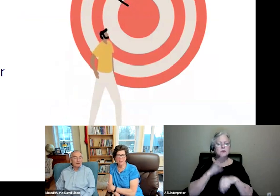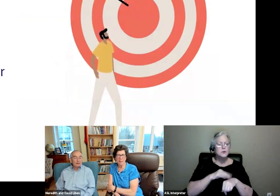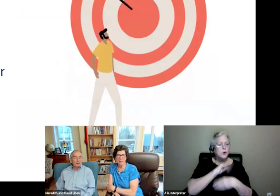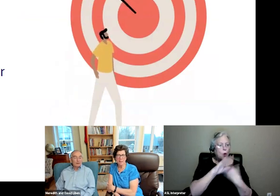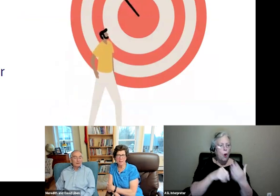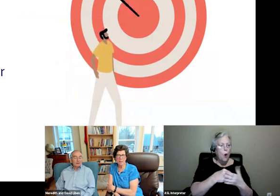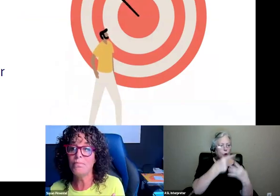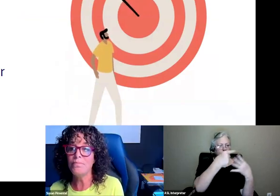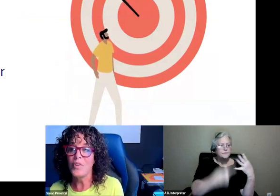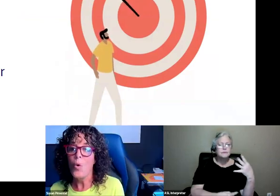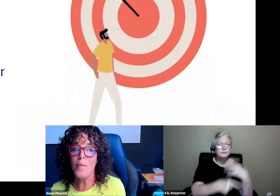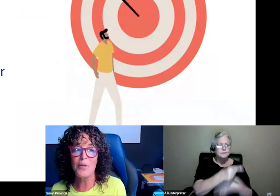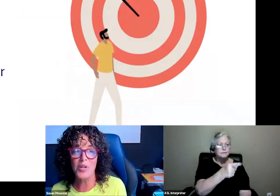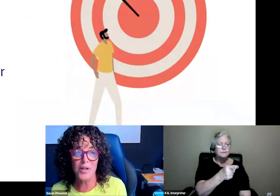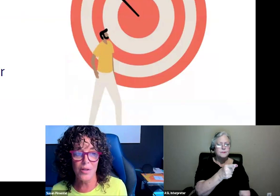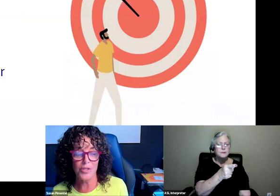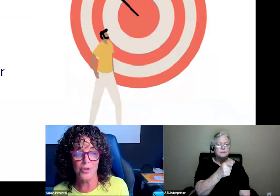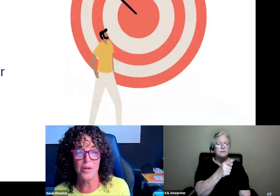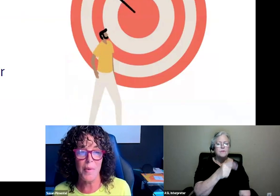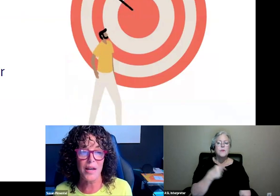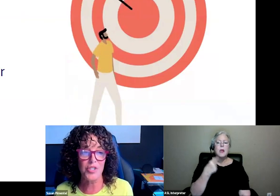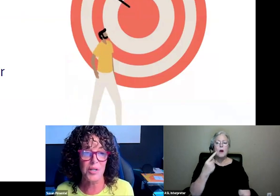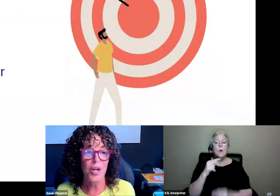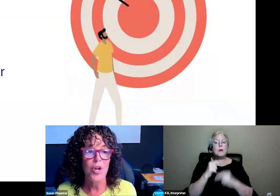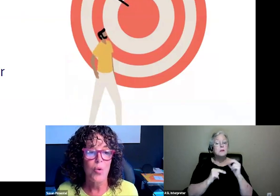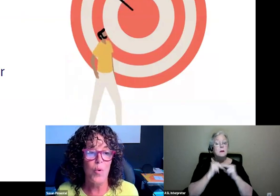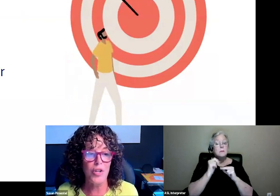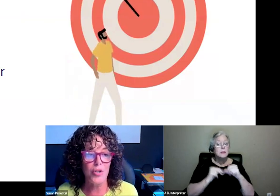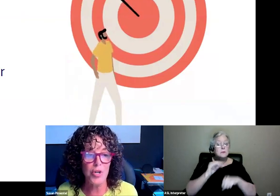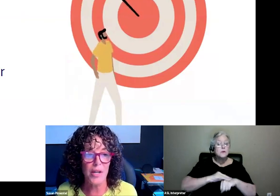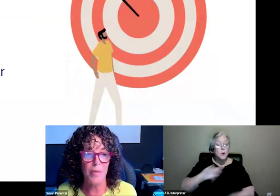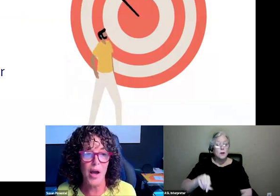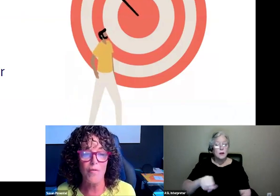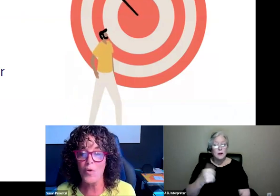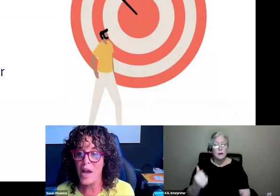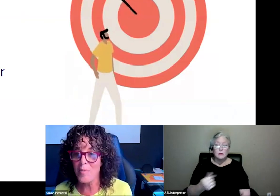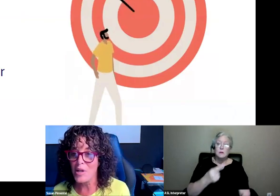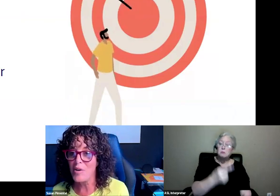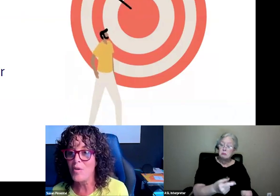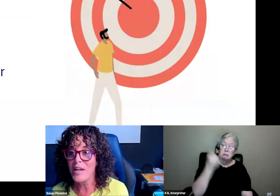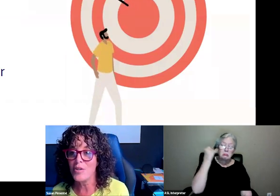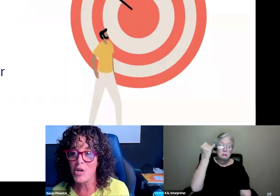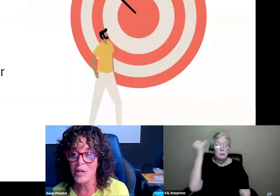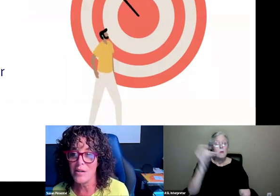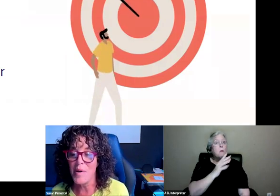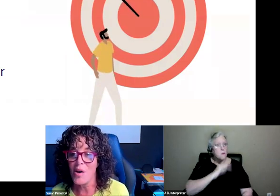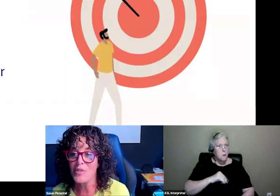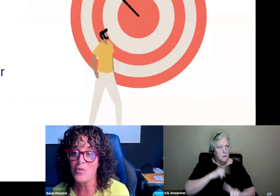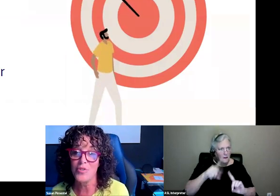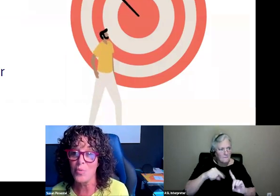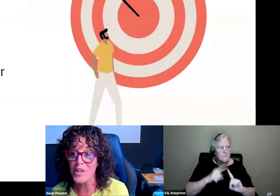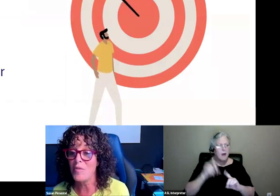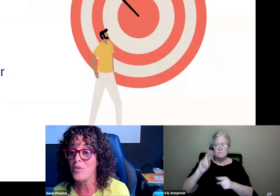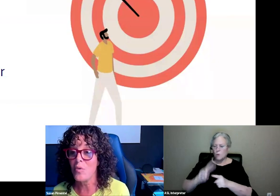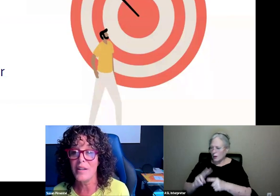And again, one builds on another. So you can imagine when you're talking about vocabulary, right? You're talking about